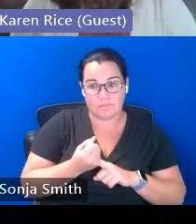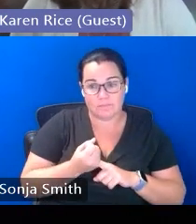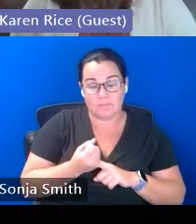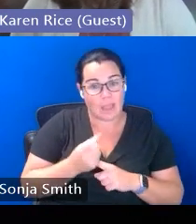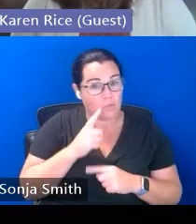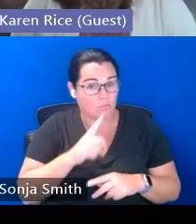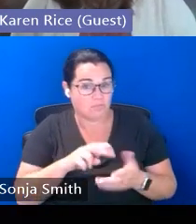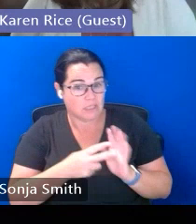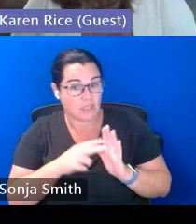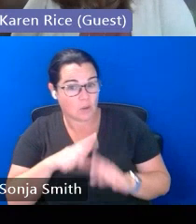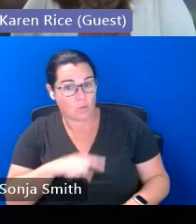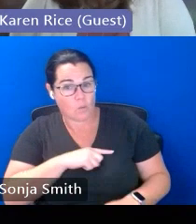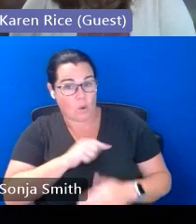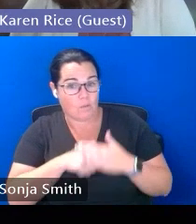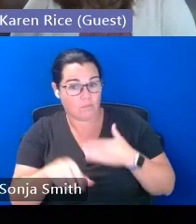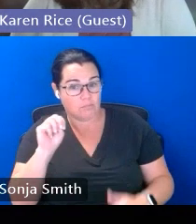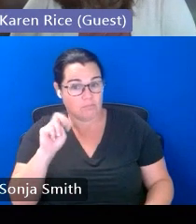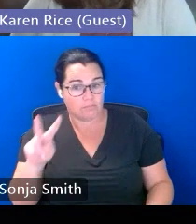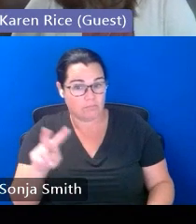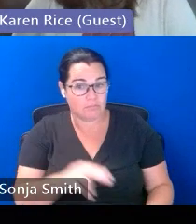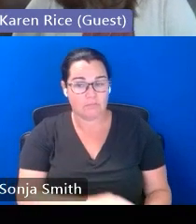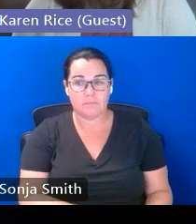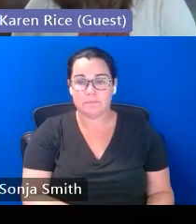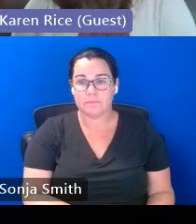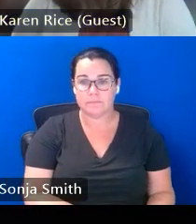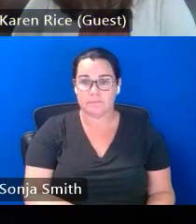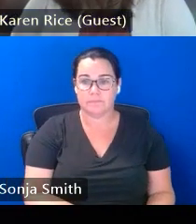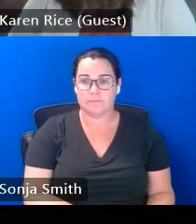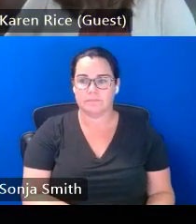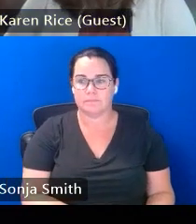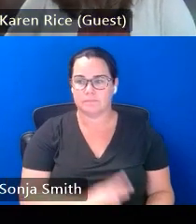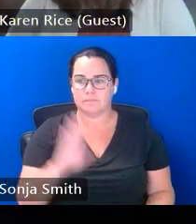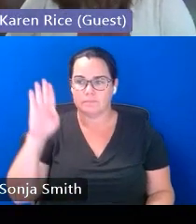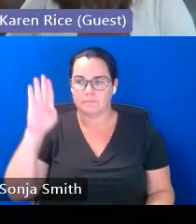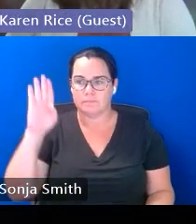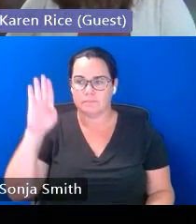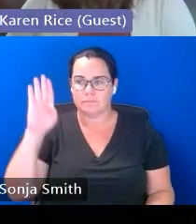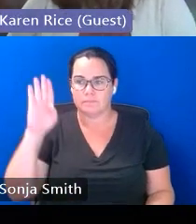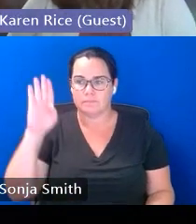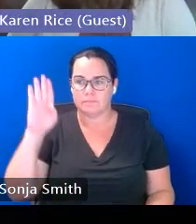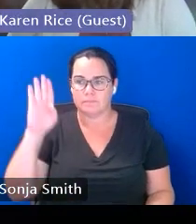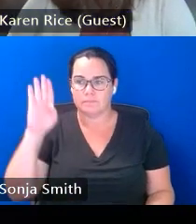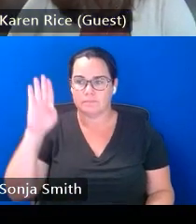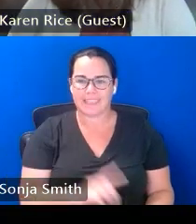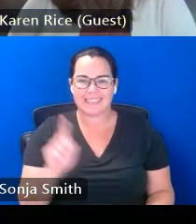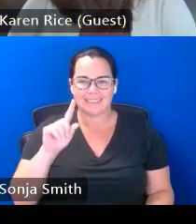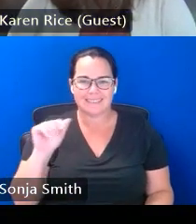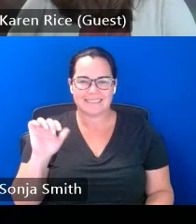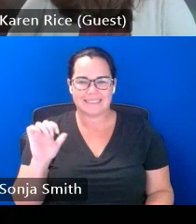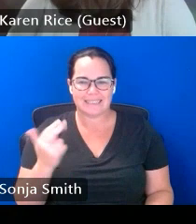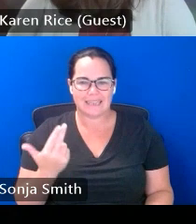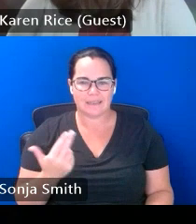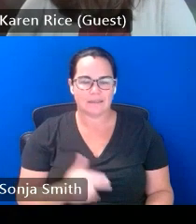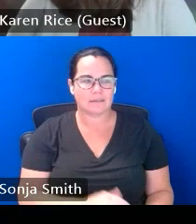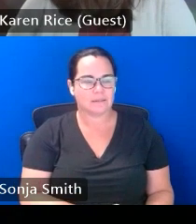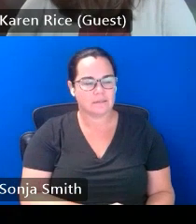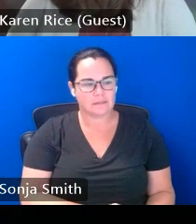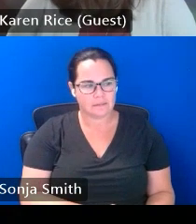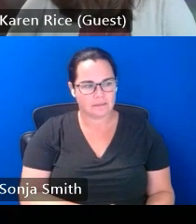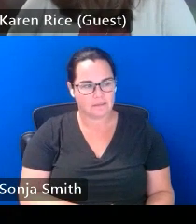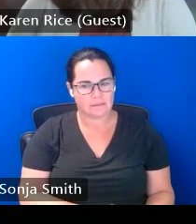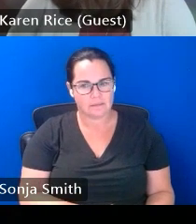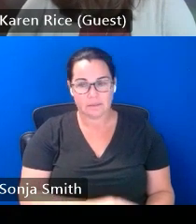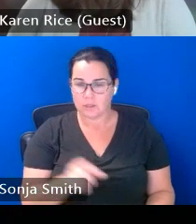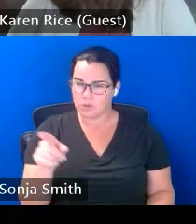mckinney-vento because of that next question absolutely you will ever